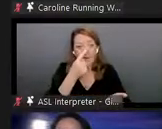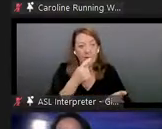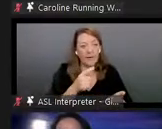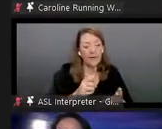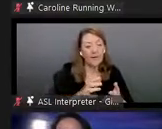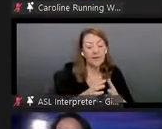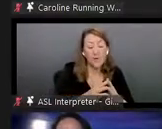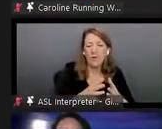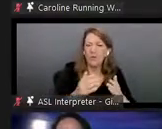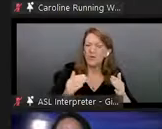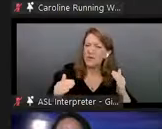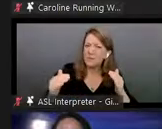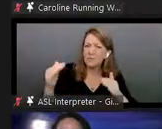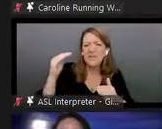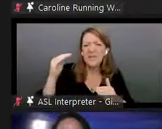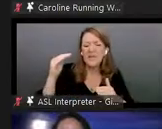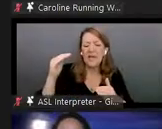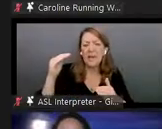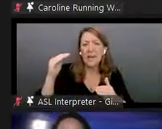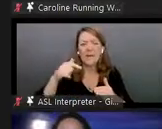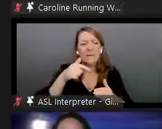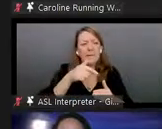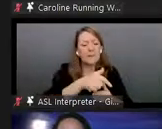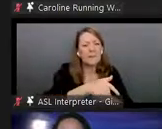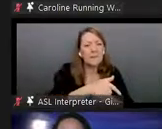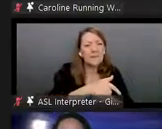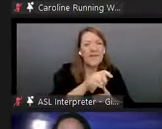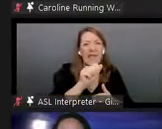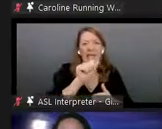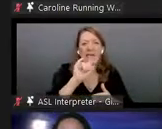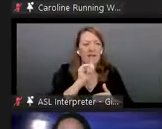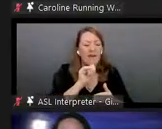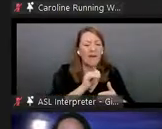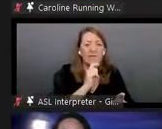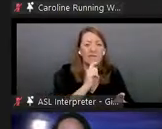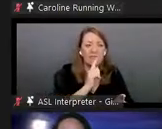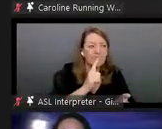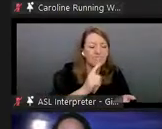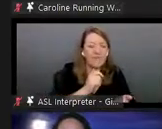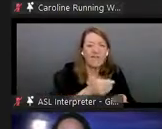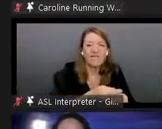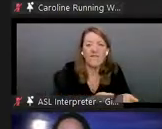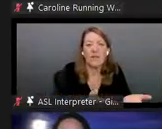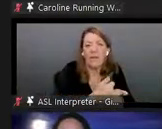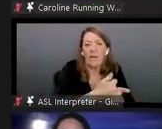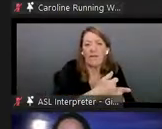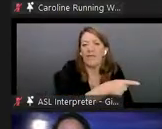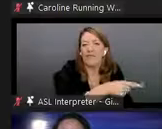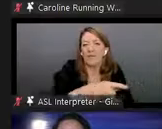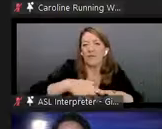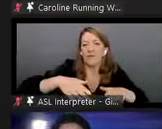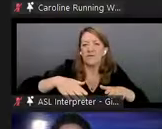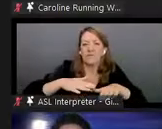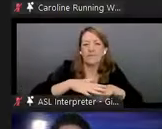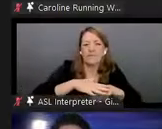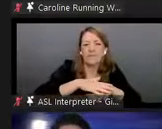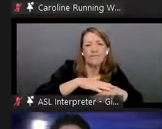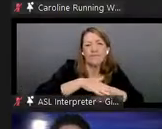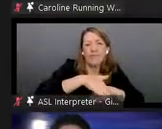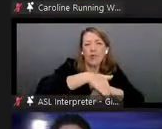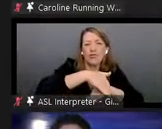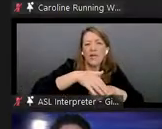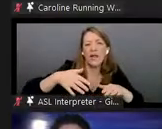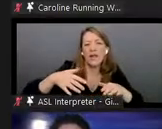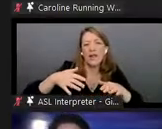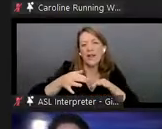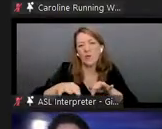gaps, and so, um, I also want to talk a bit about those. So you've got, at the beginning, you've got kind of cultural knowledge and